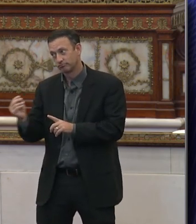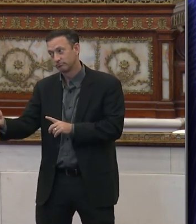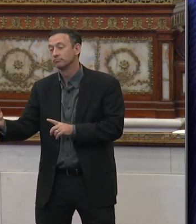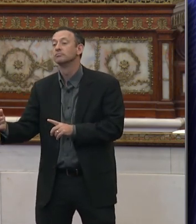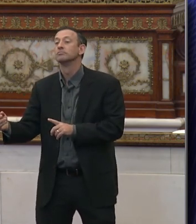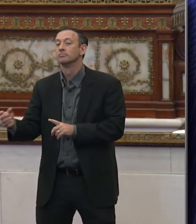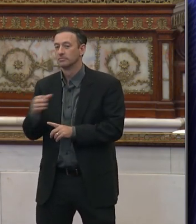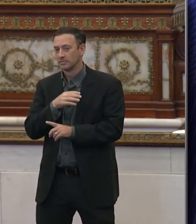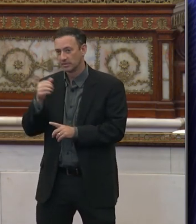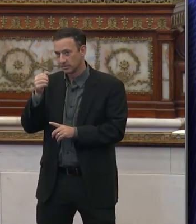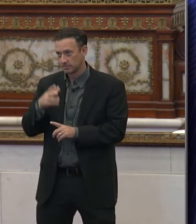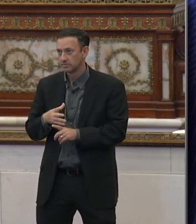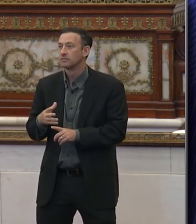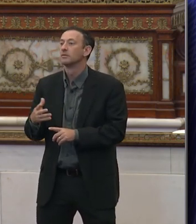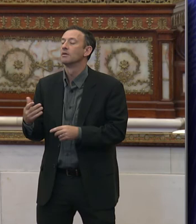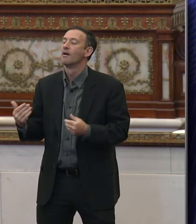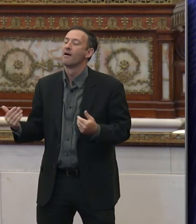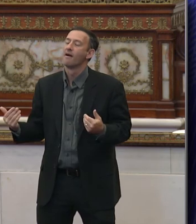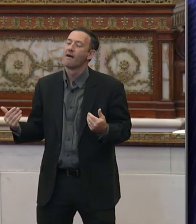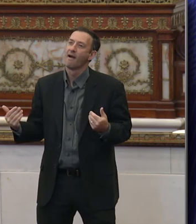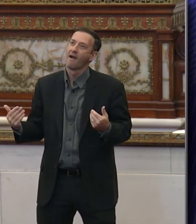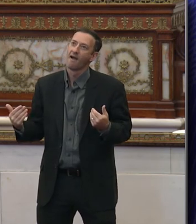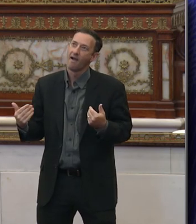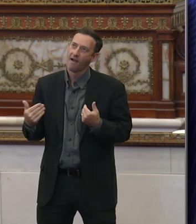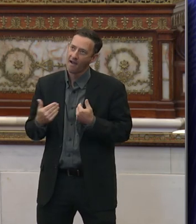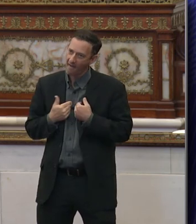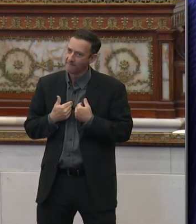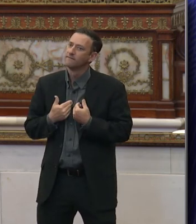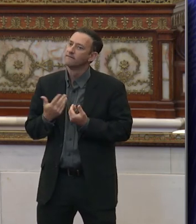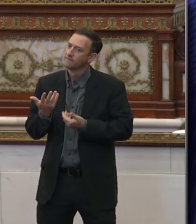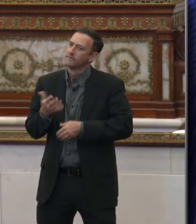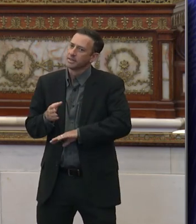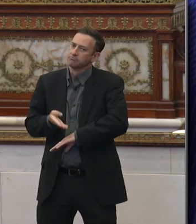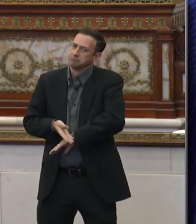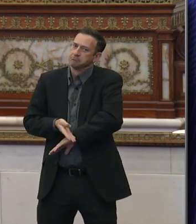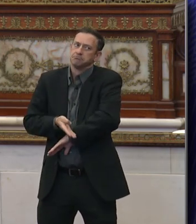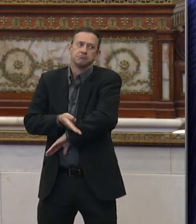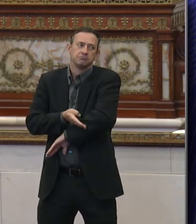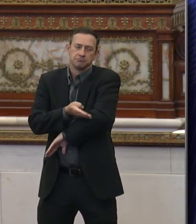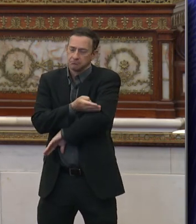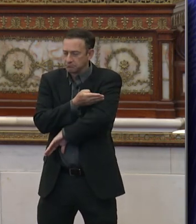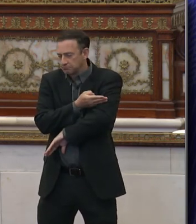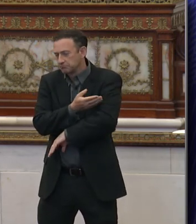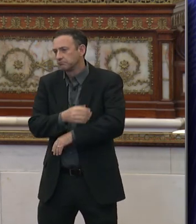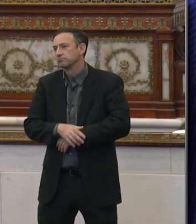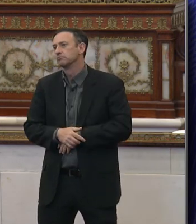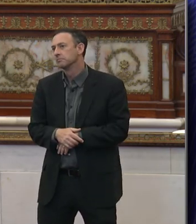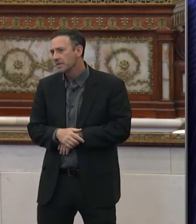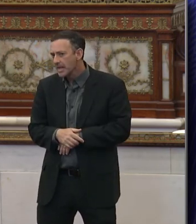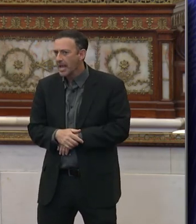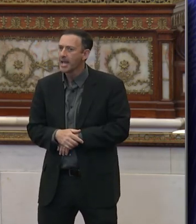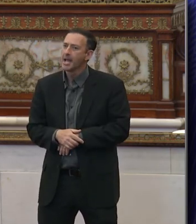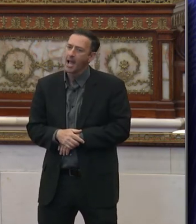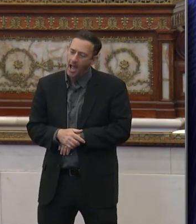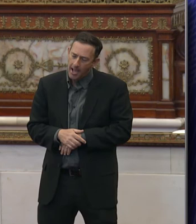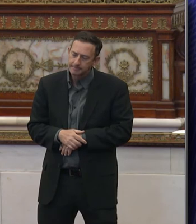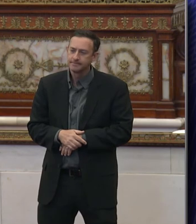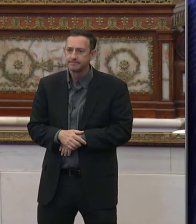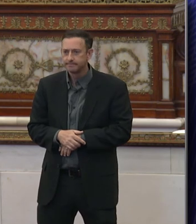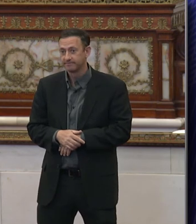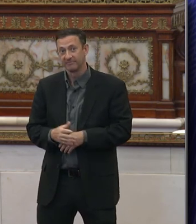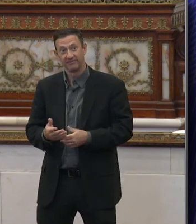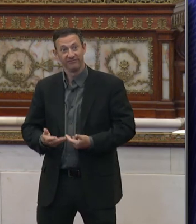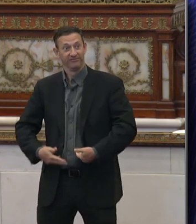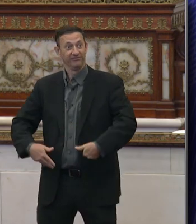we have made progress. And so I don't, you know, listen, we're not 100